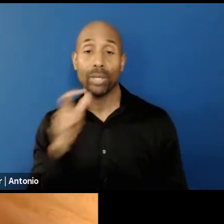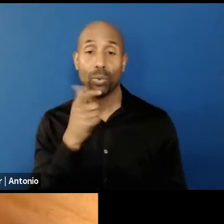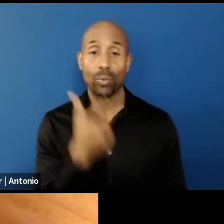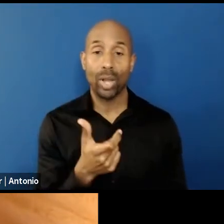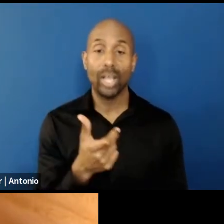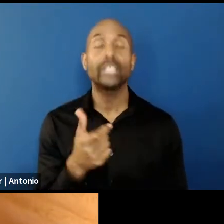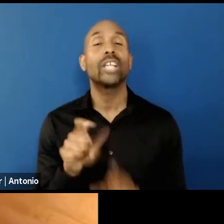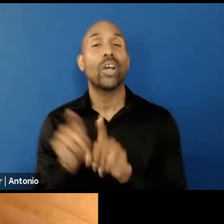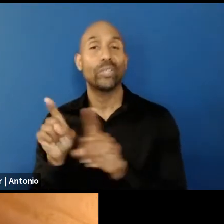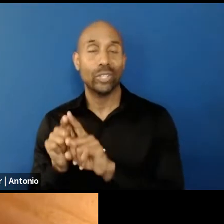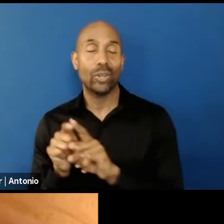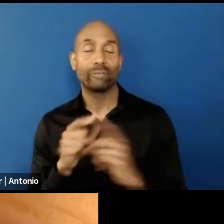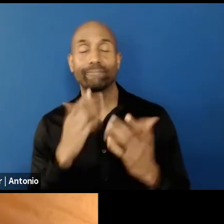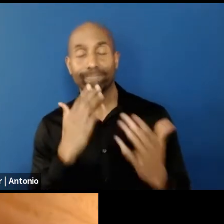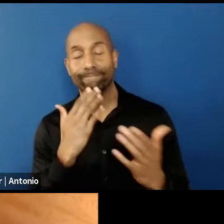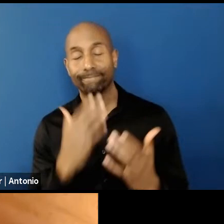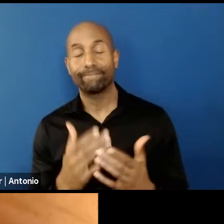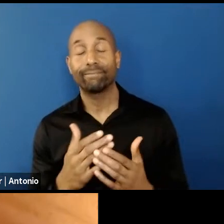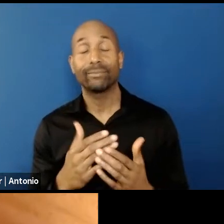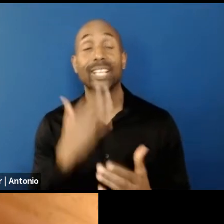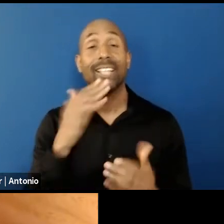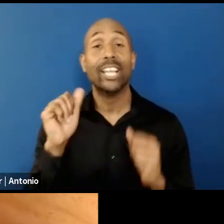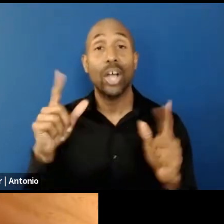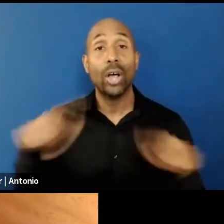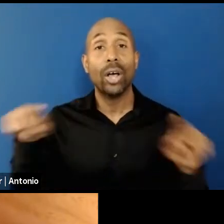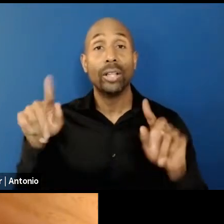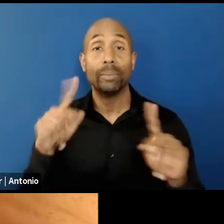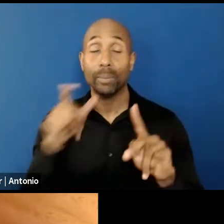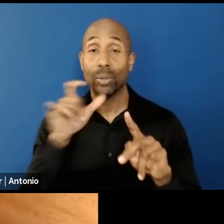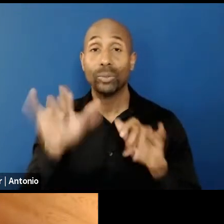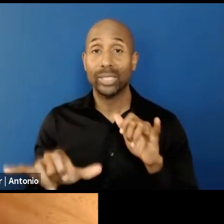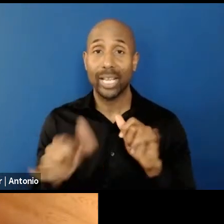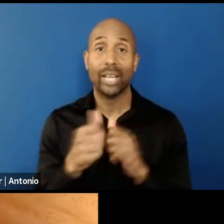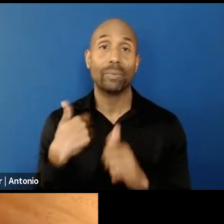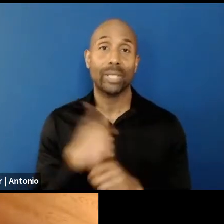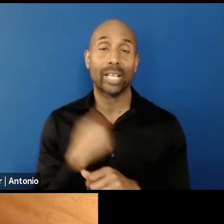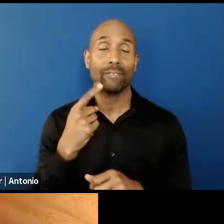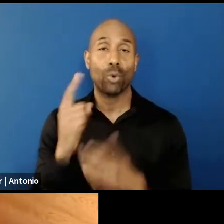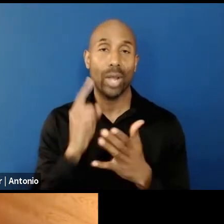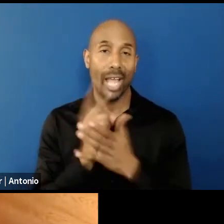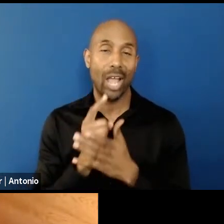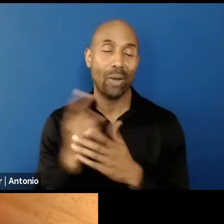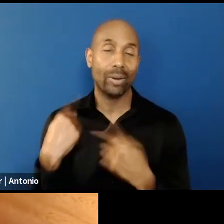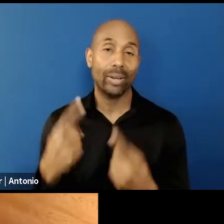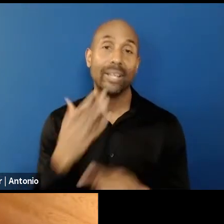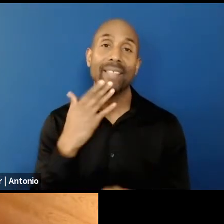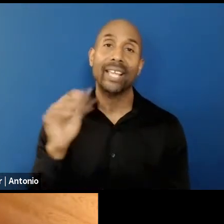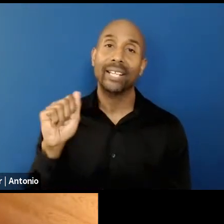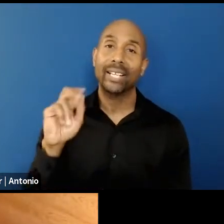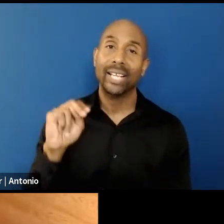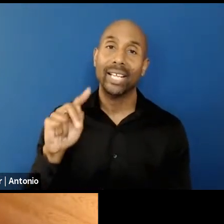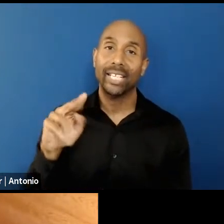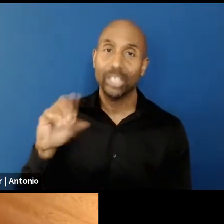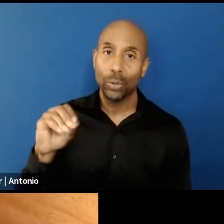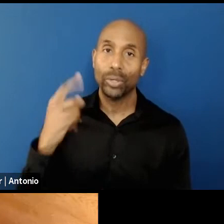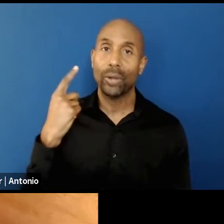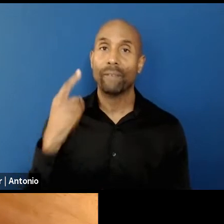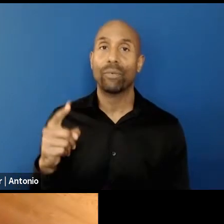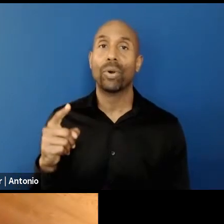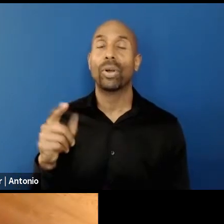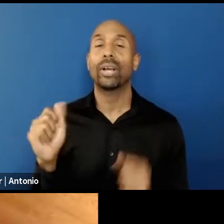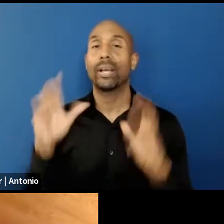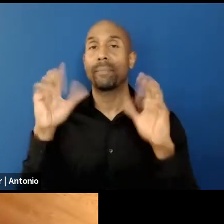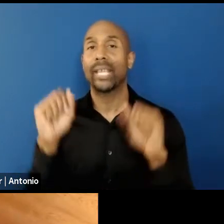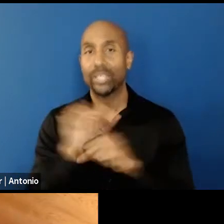And I want to thank all the people who stay with us for this hour. I want to thank Antonio for his